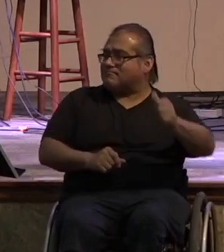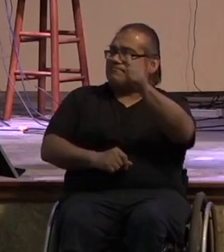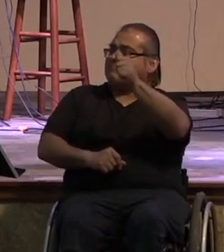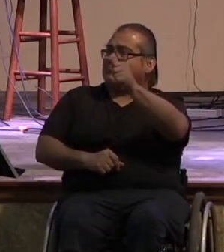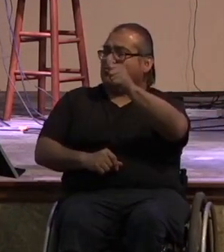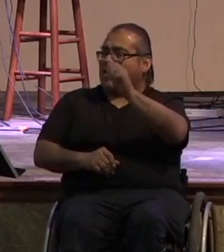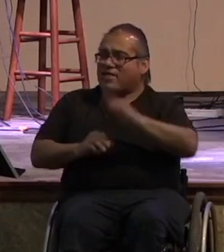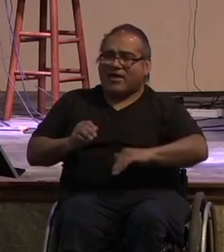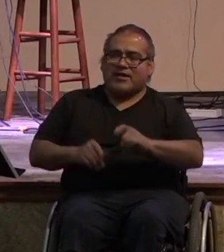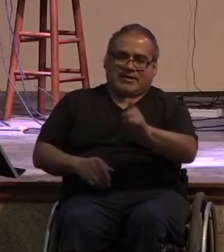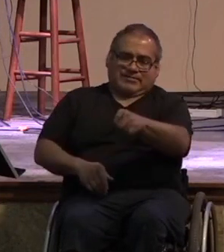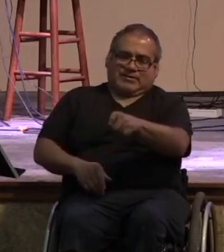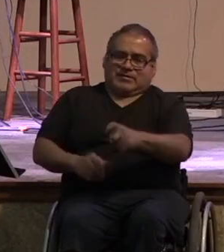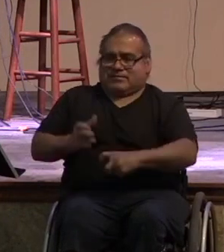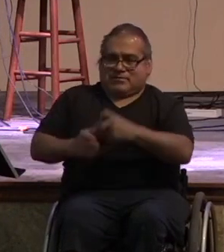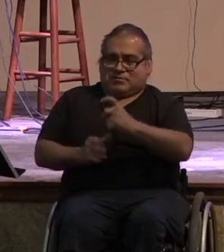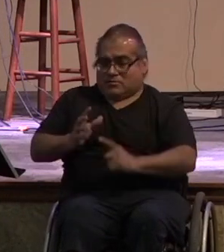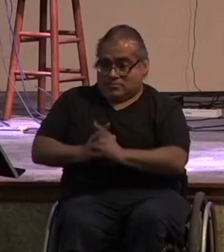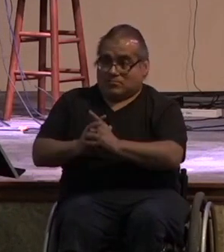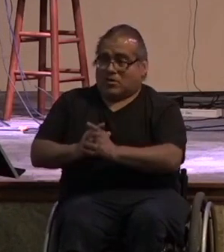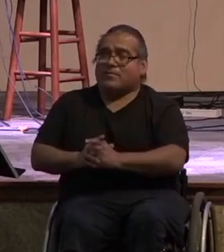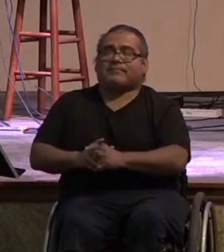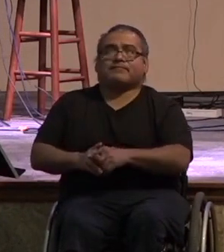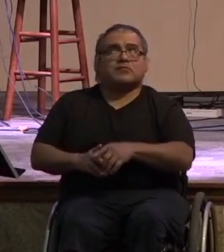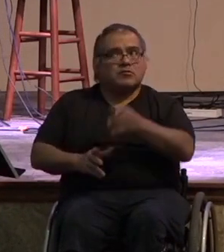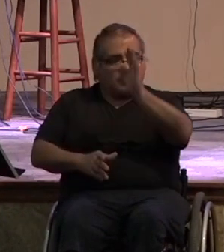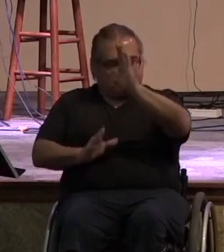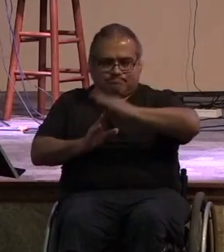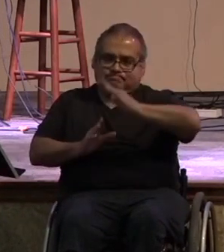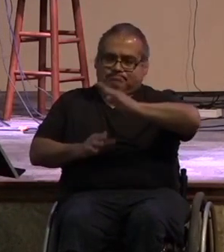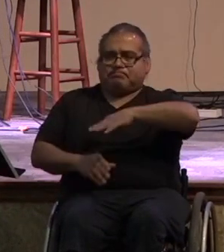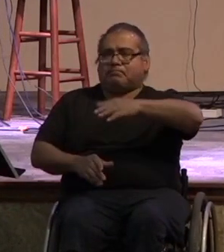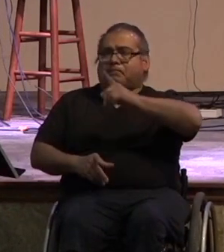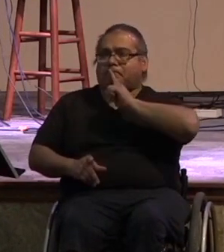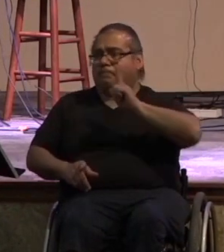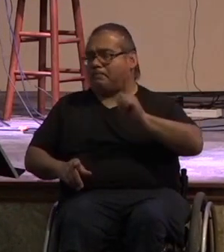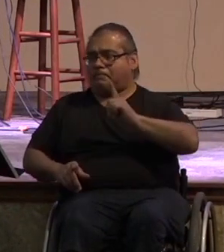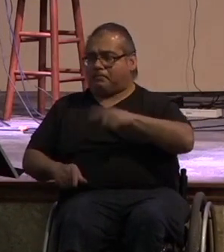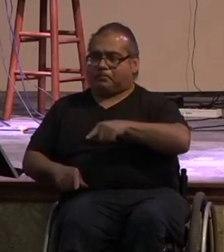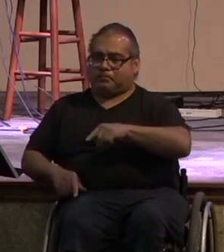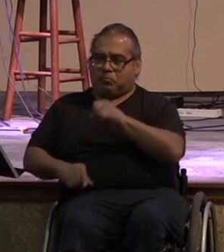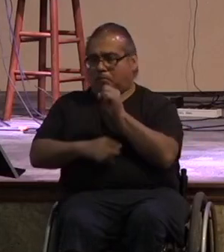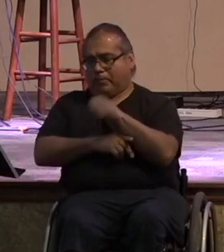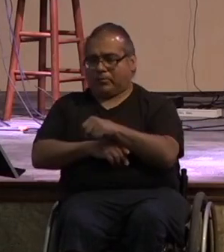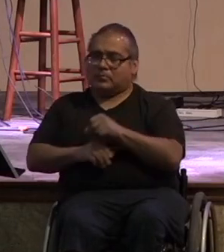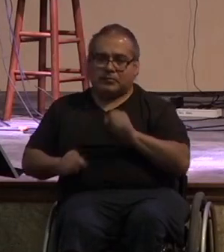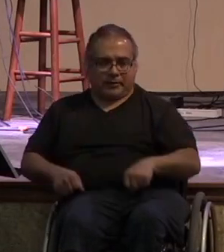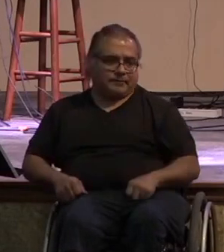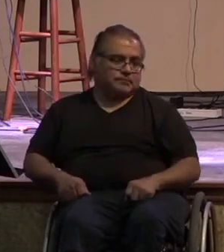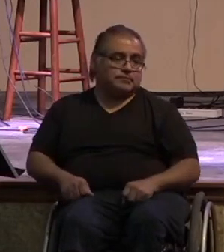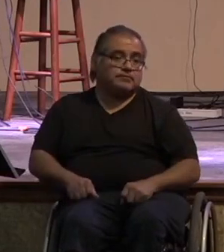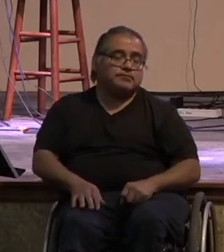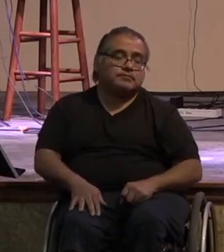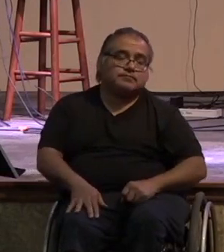and our problems when we think of money we think of all the things that i have going against me right